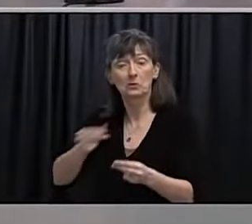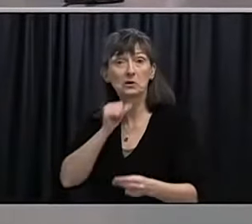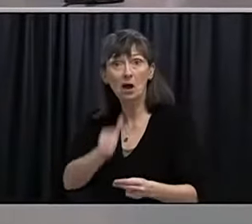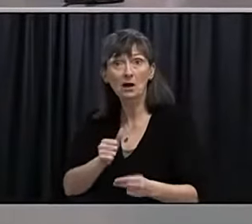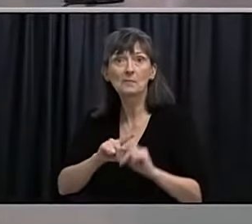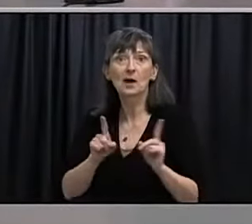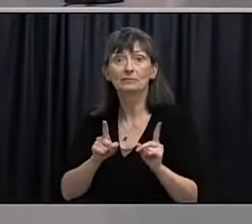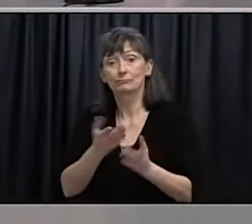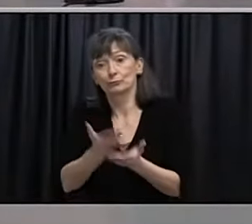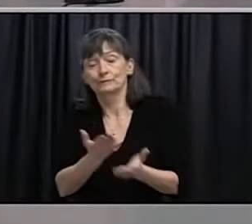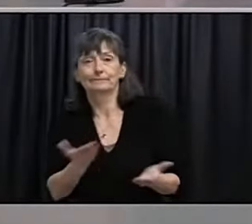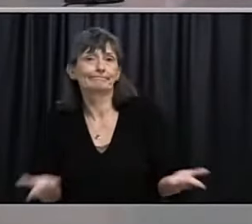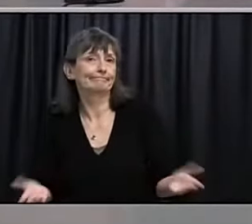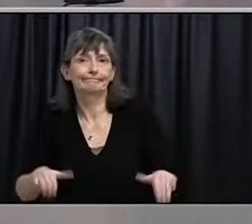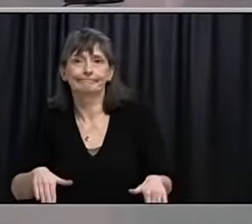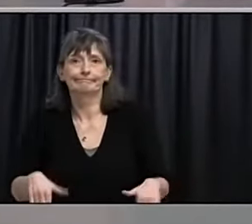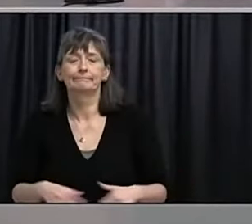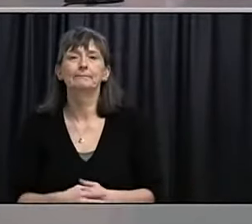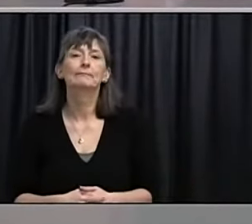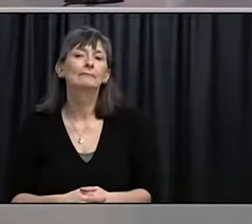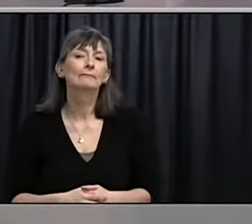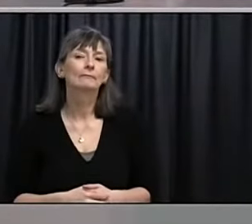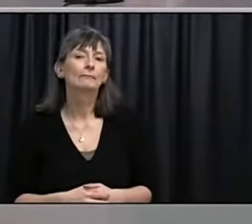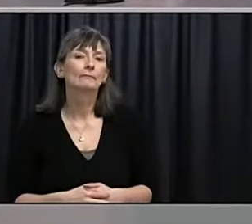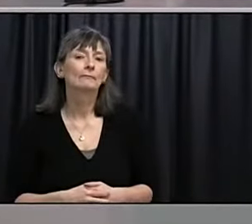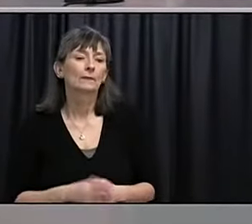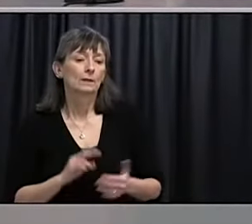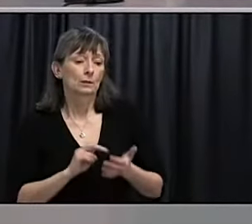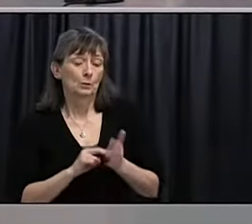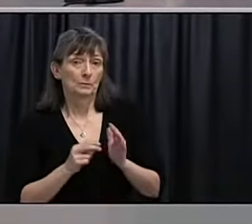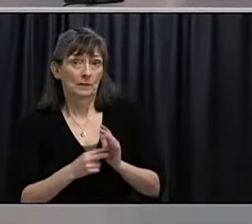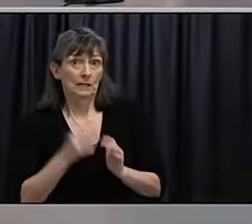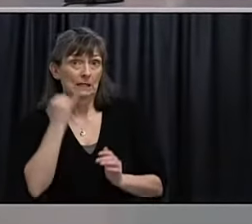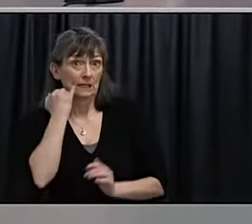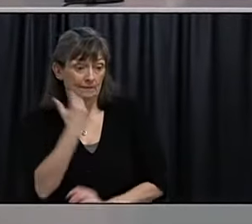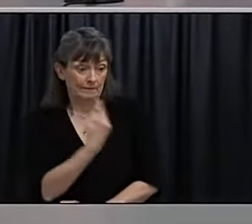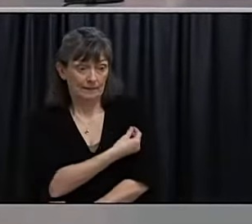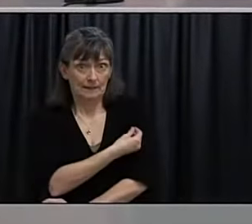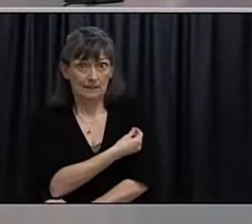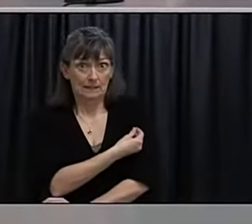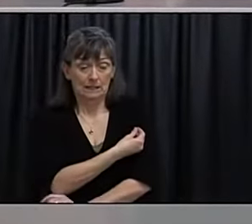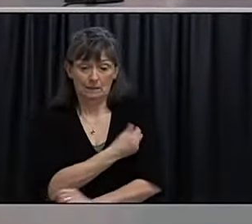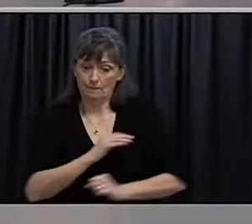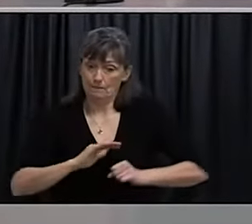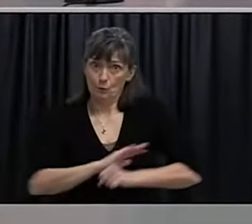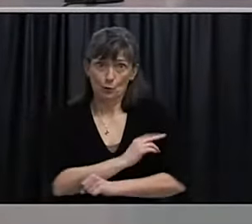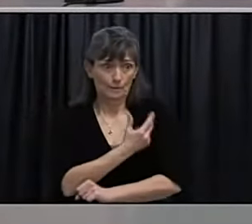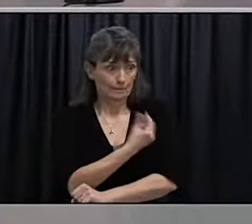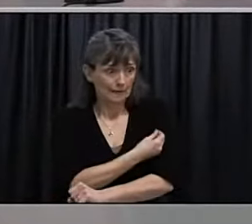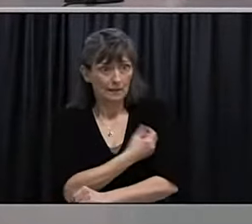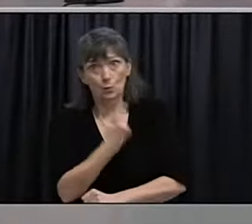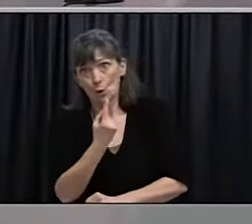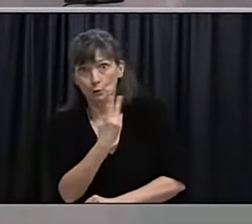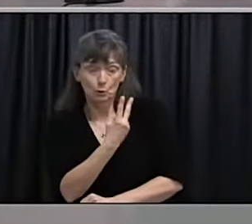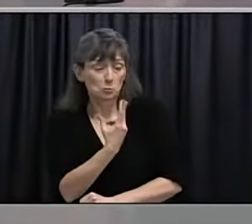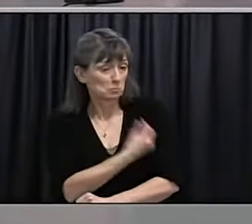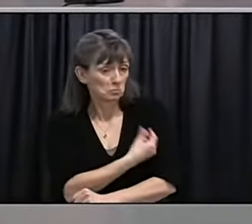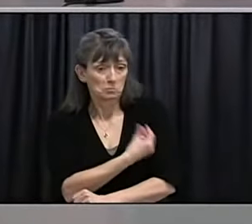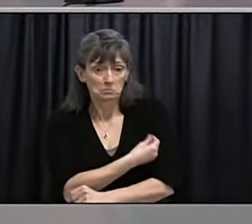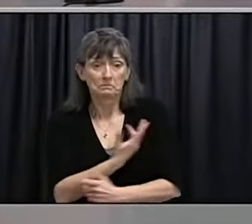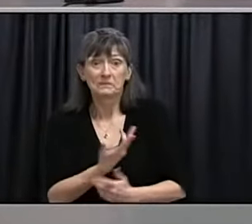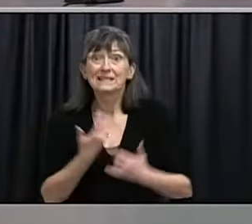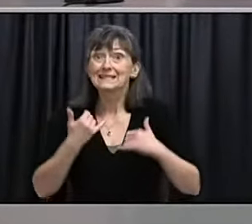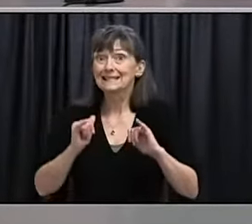So having that said, is it entirely possible that someone who can be fully vaccinated and